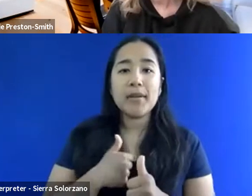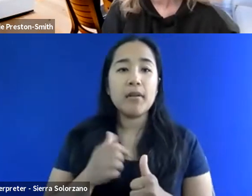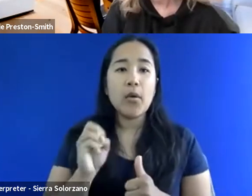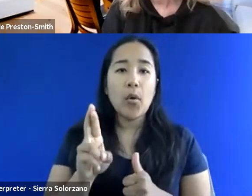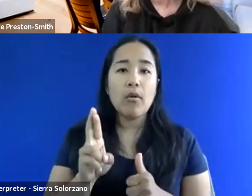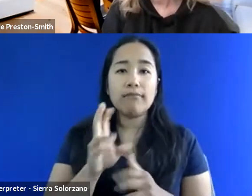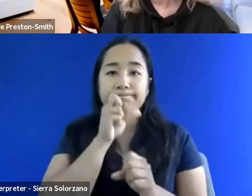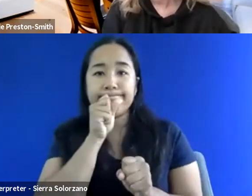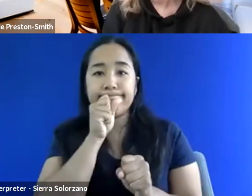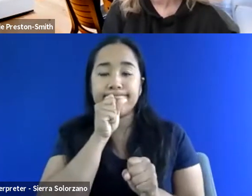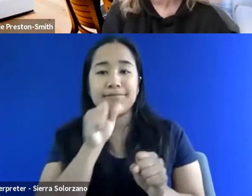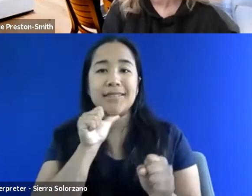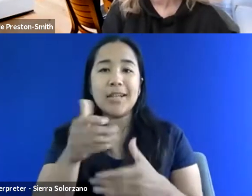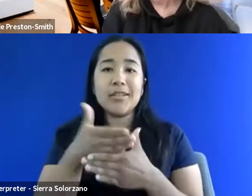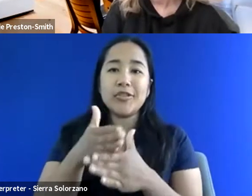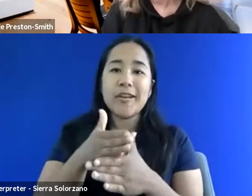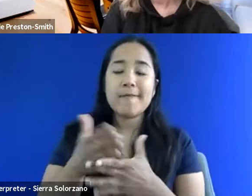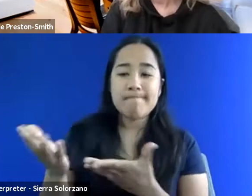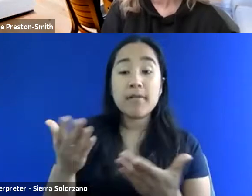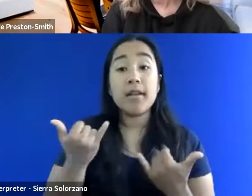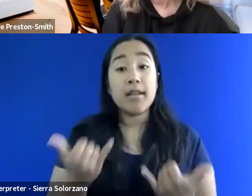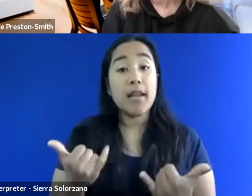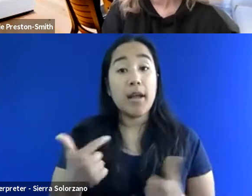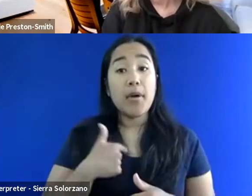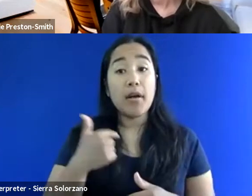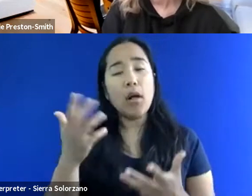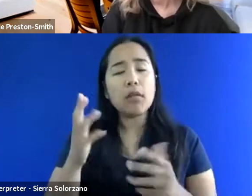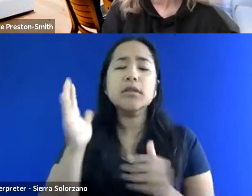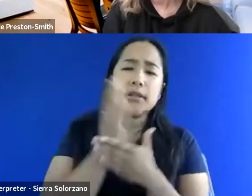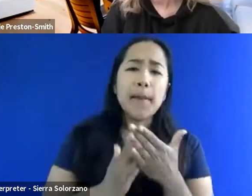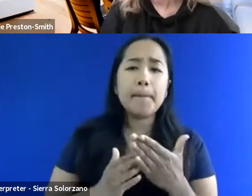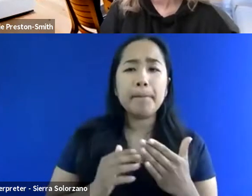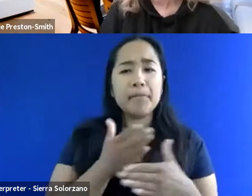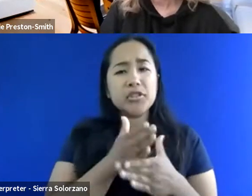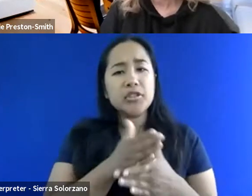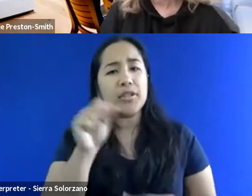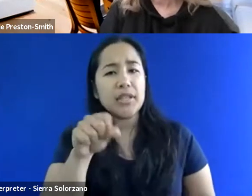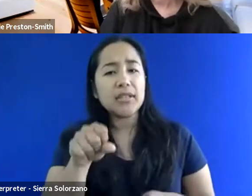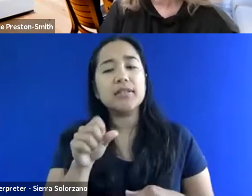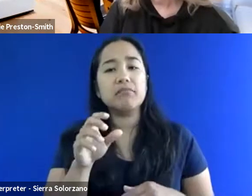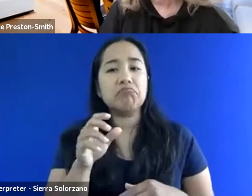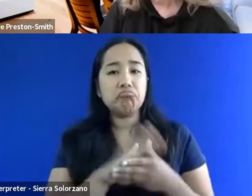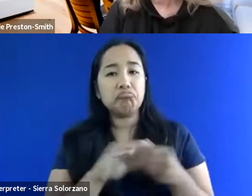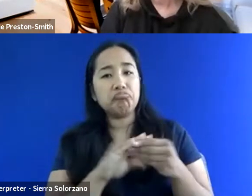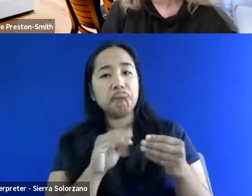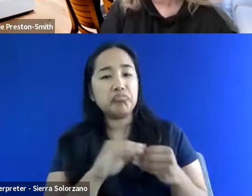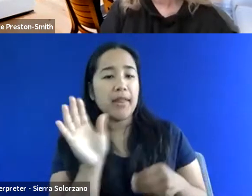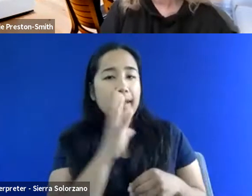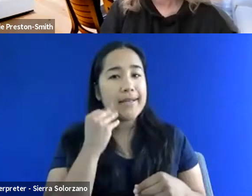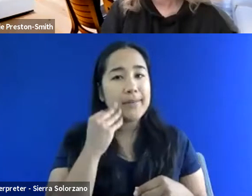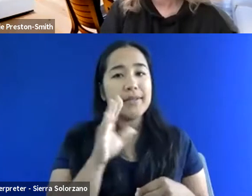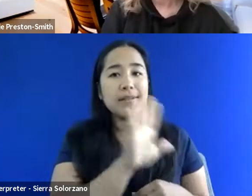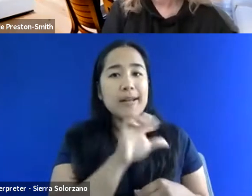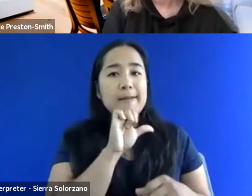about themselves. And I know now that, and then some do, and some tell me about their experiences and what they're going